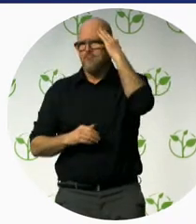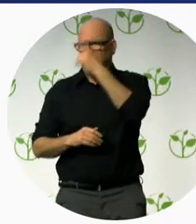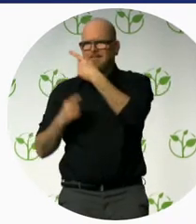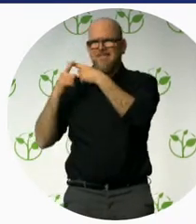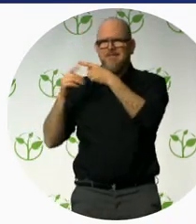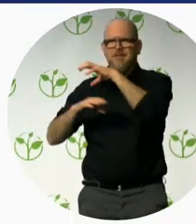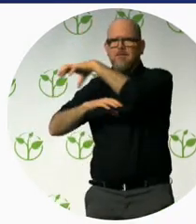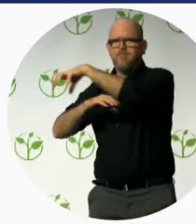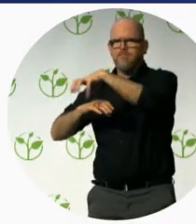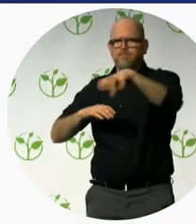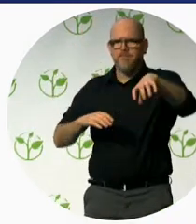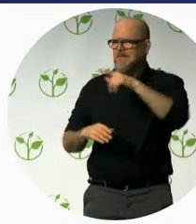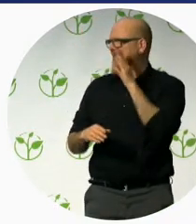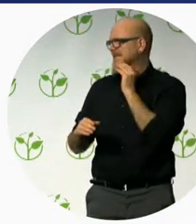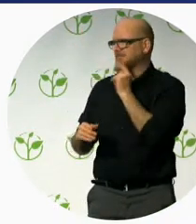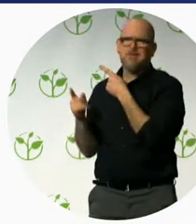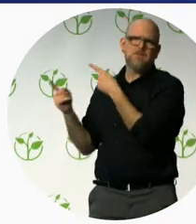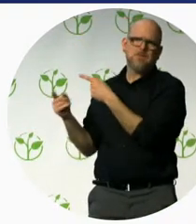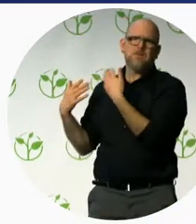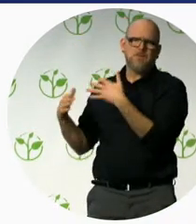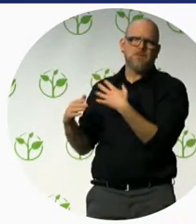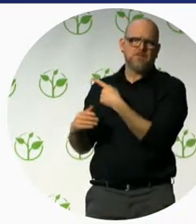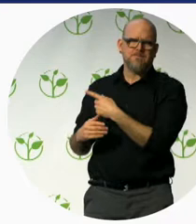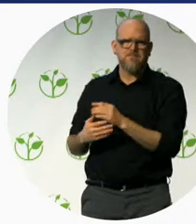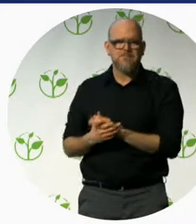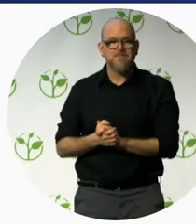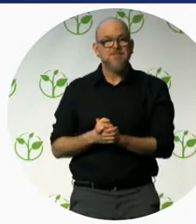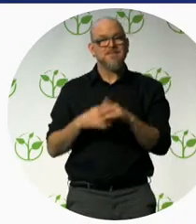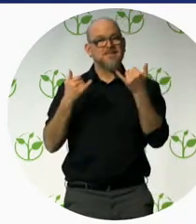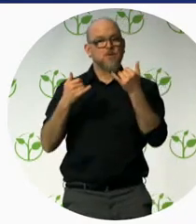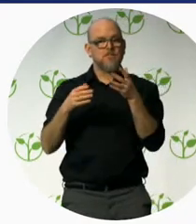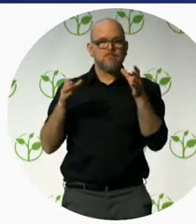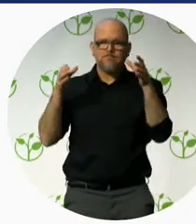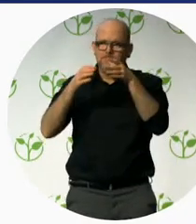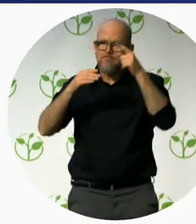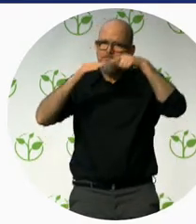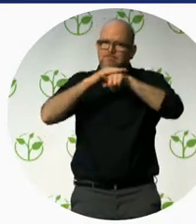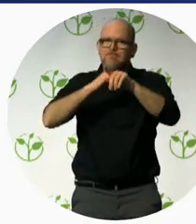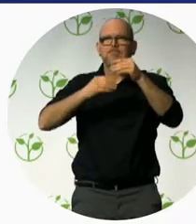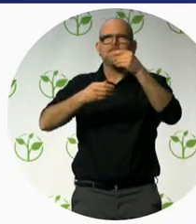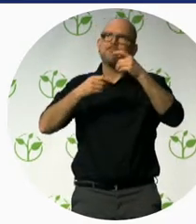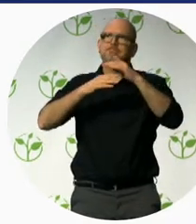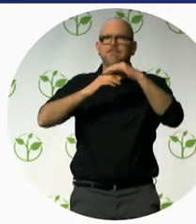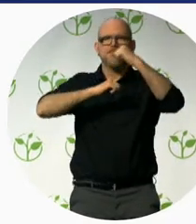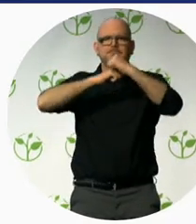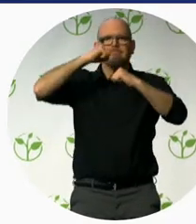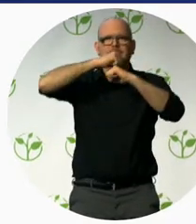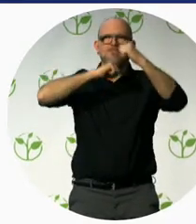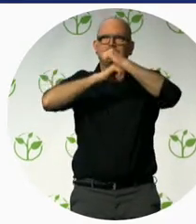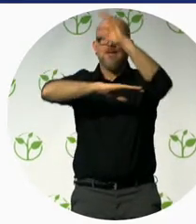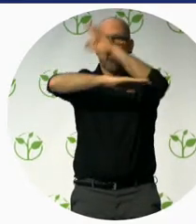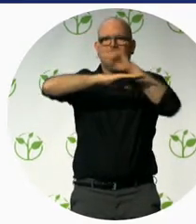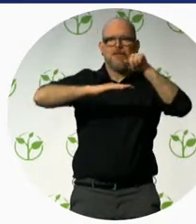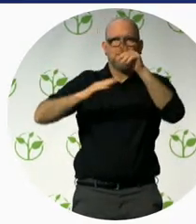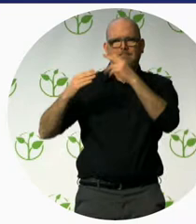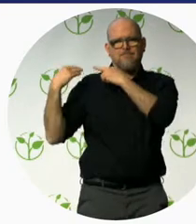the ONCE Foundation and its corporate group. So he's been a consultant for different public and private entities in the